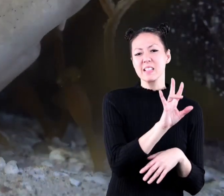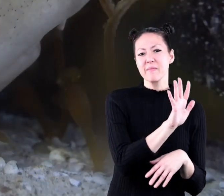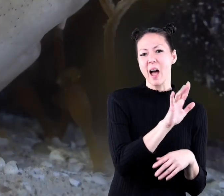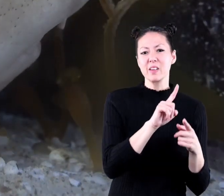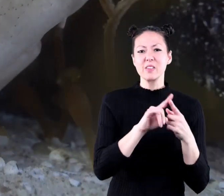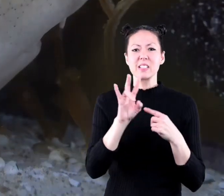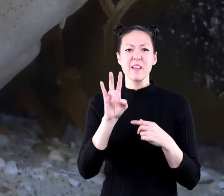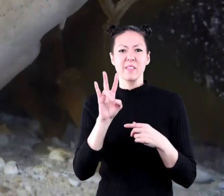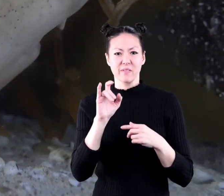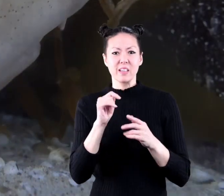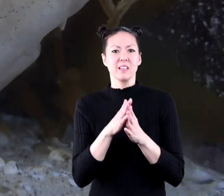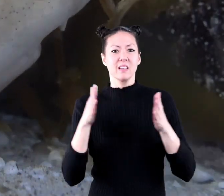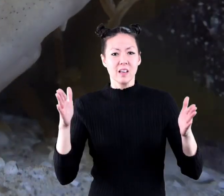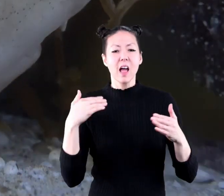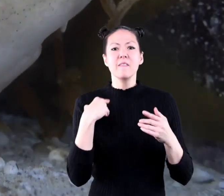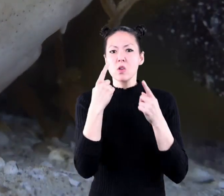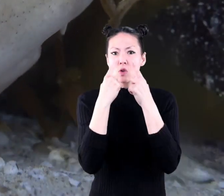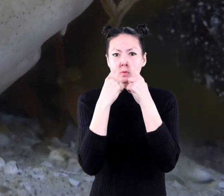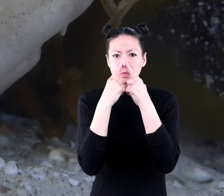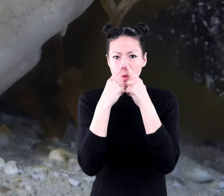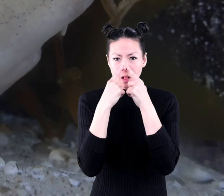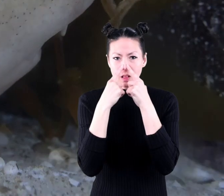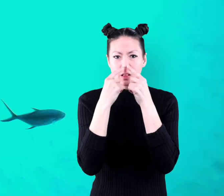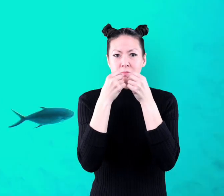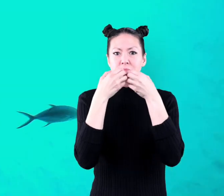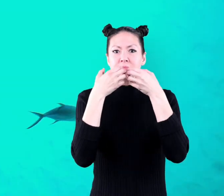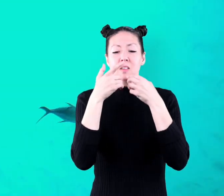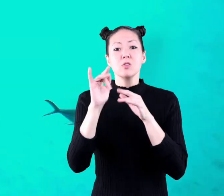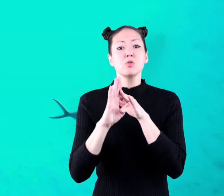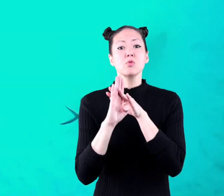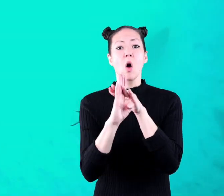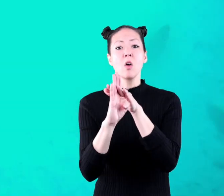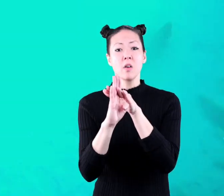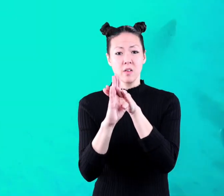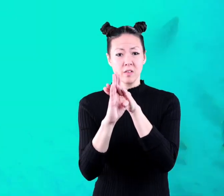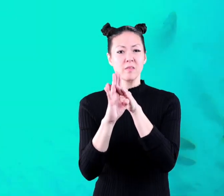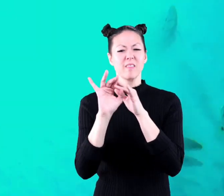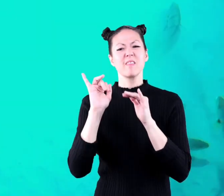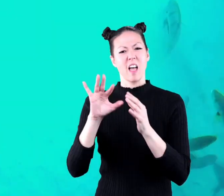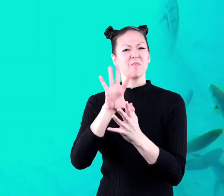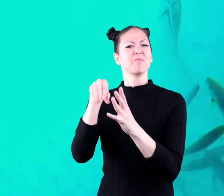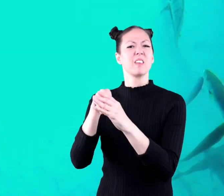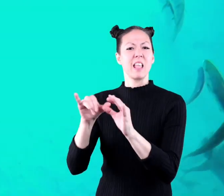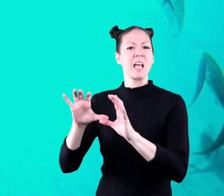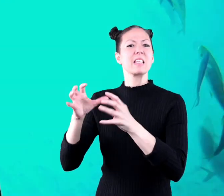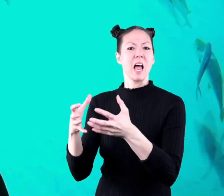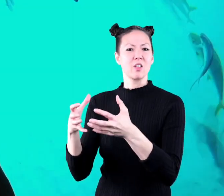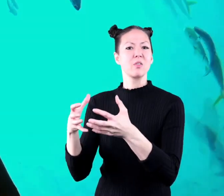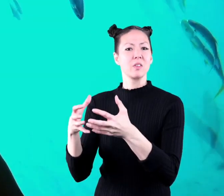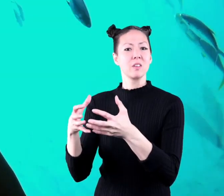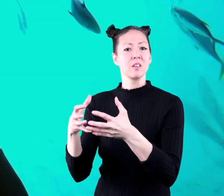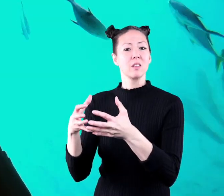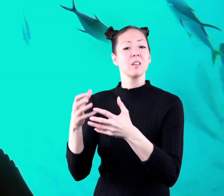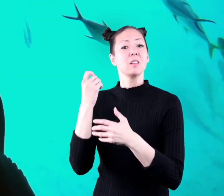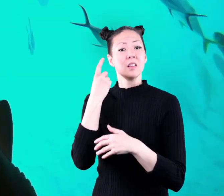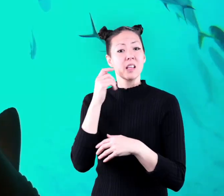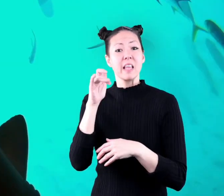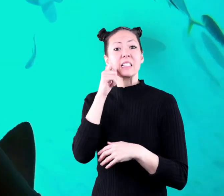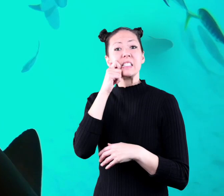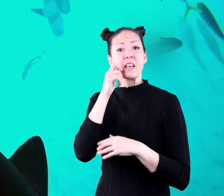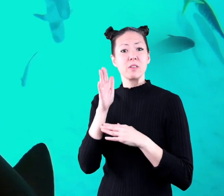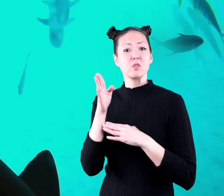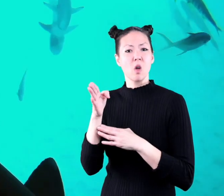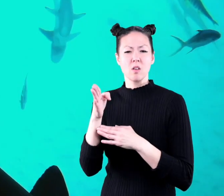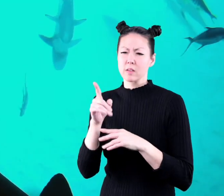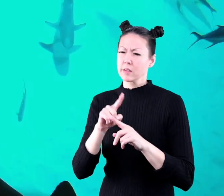to seven gill slits as well as two nostrils sharks fall into this category even though the